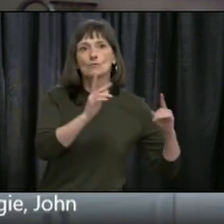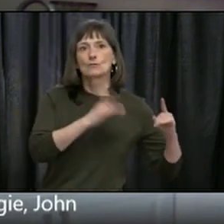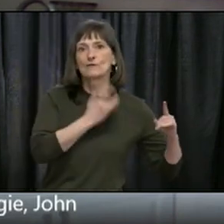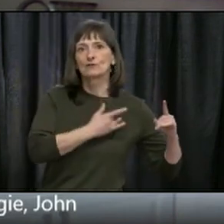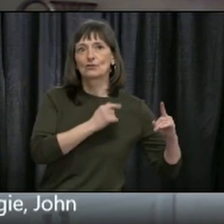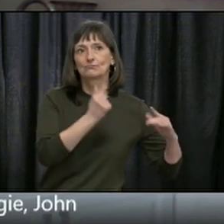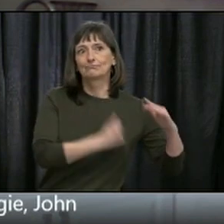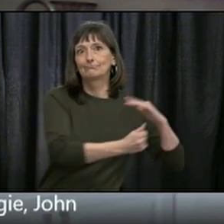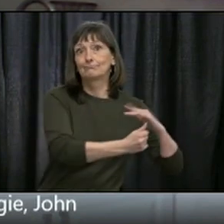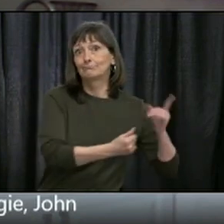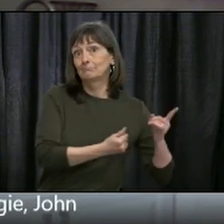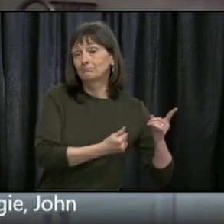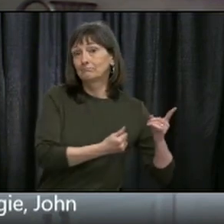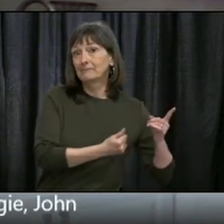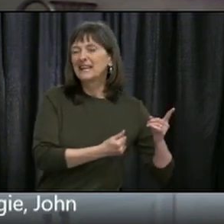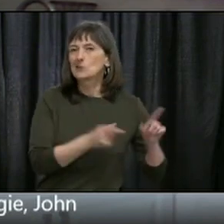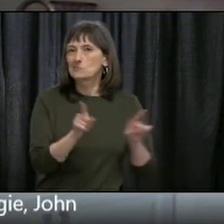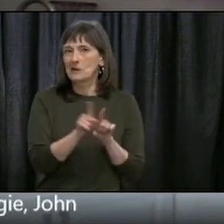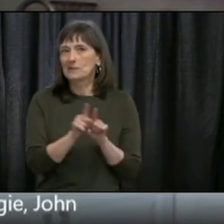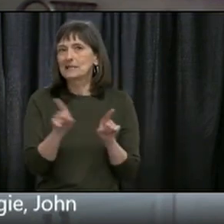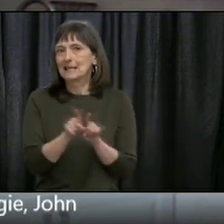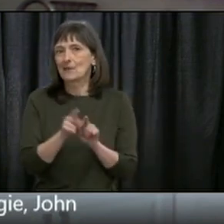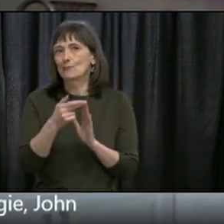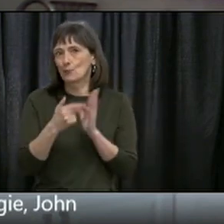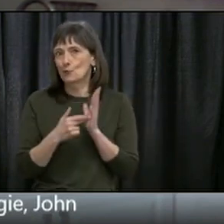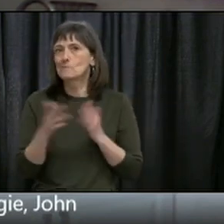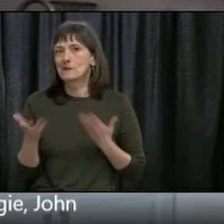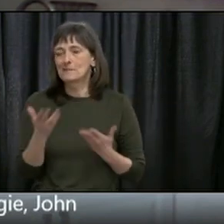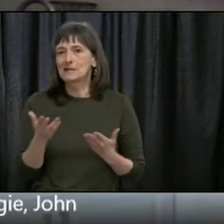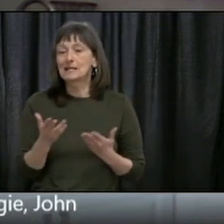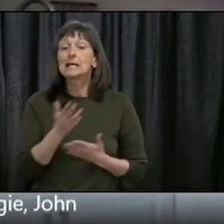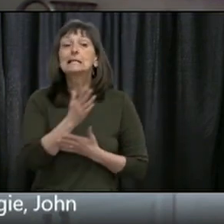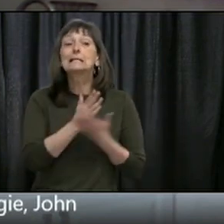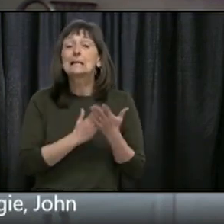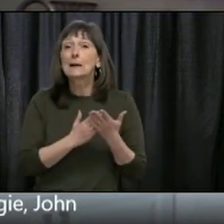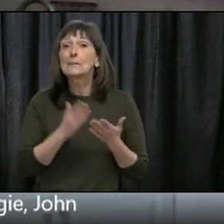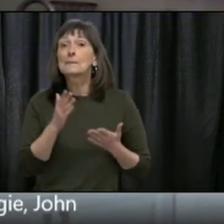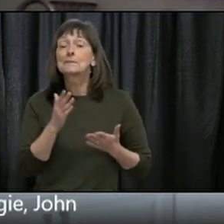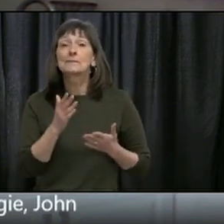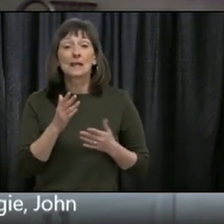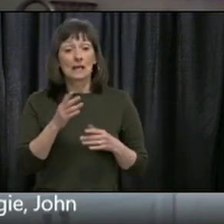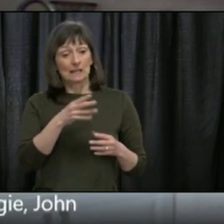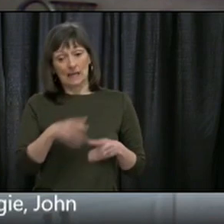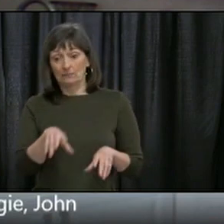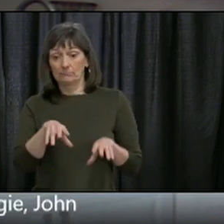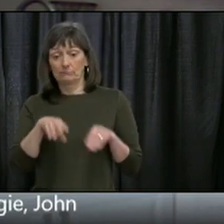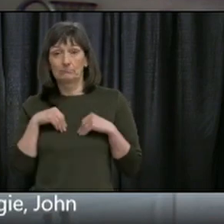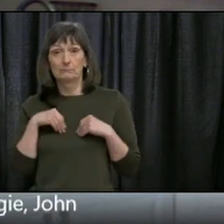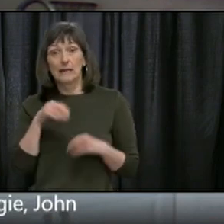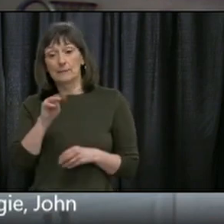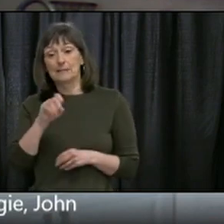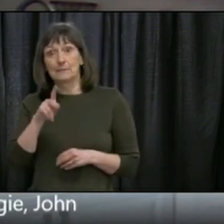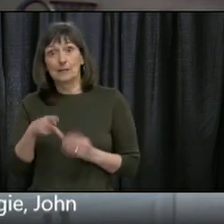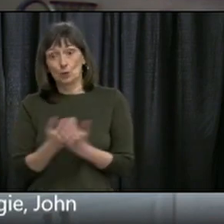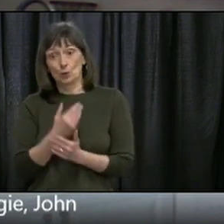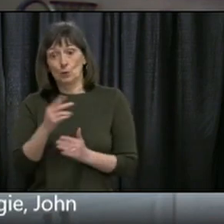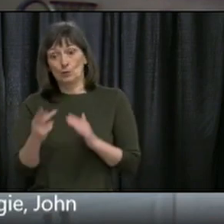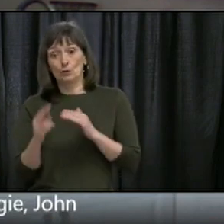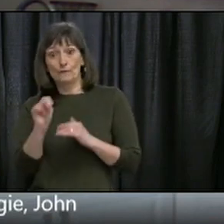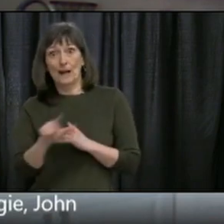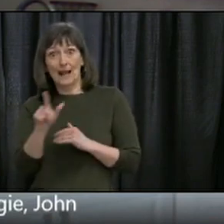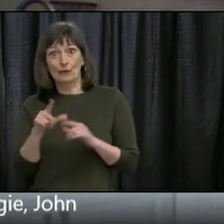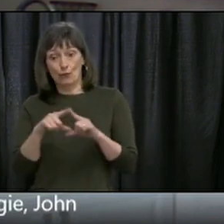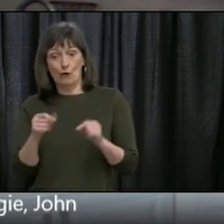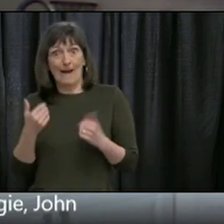valid MCP card. Obviously there'll be a few people whose cards would have expired since the beginning of the COVID pandemic and we have made